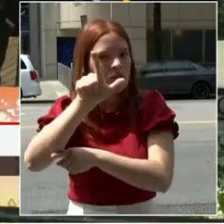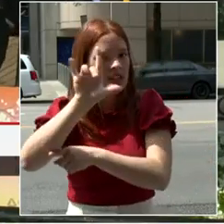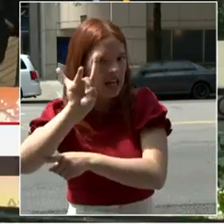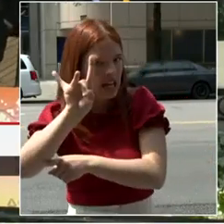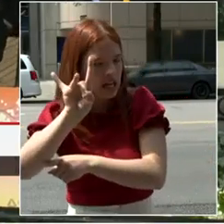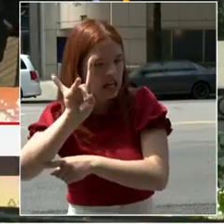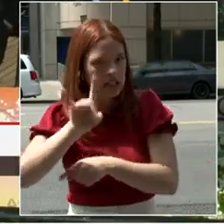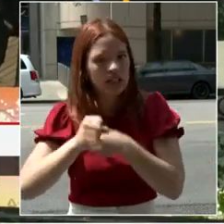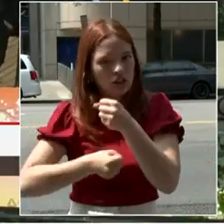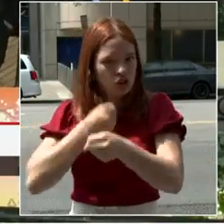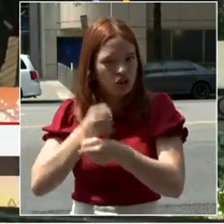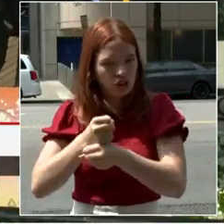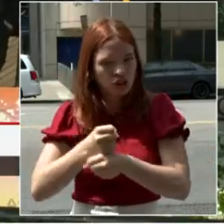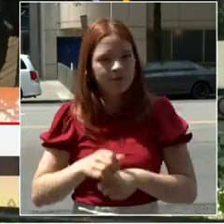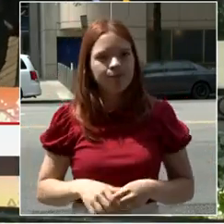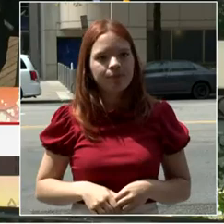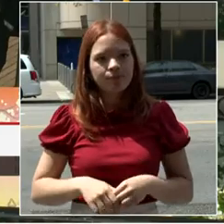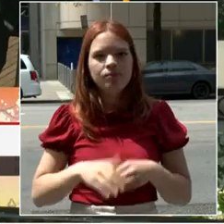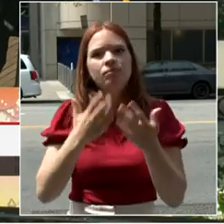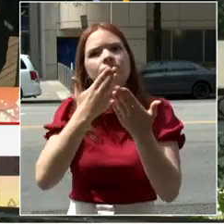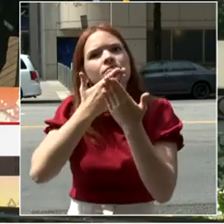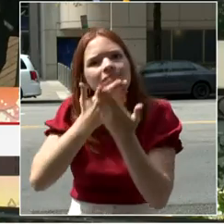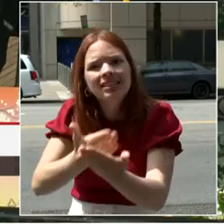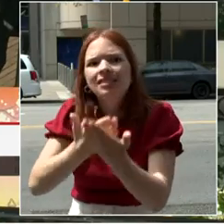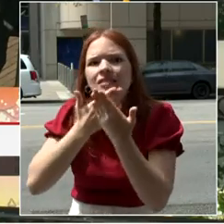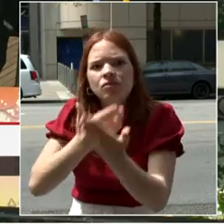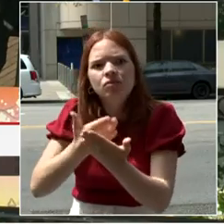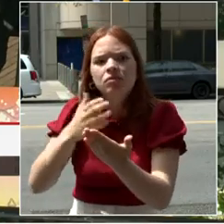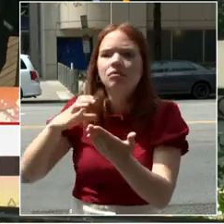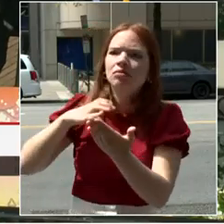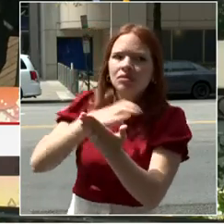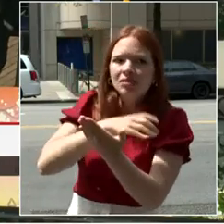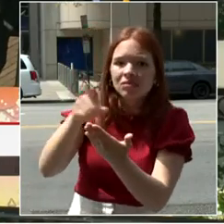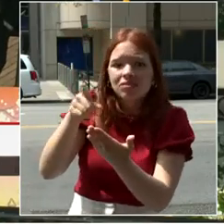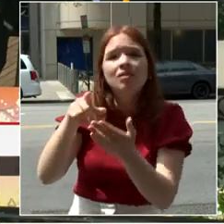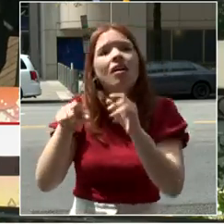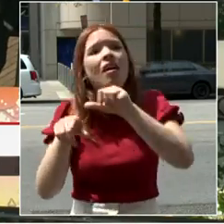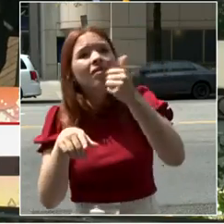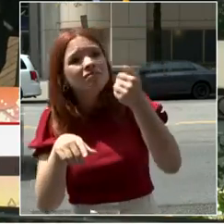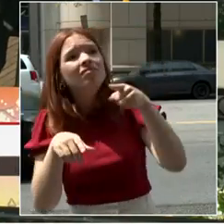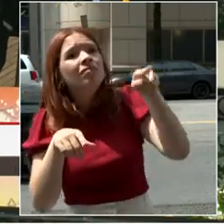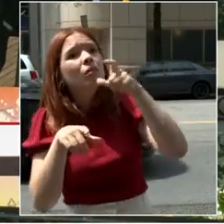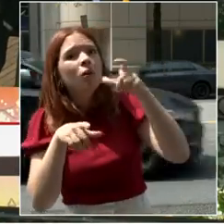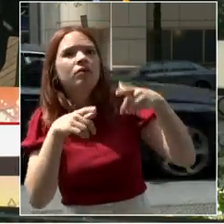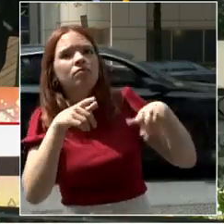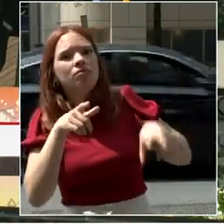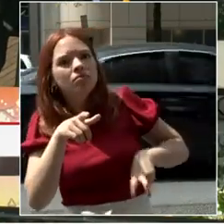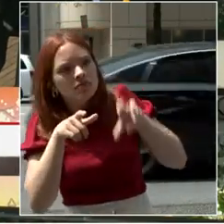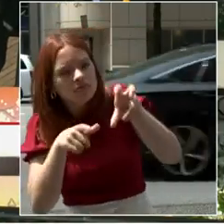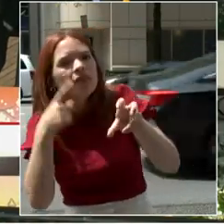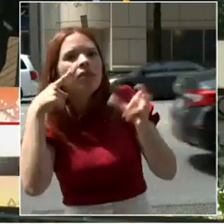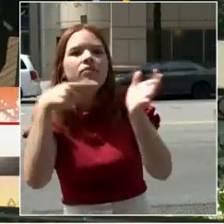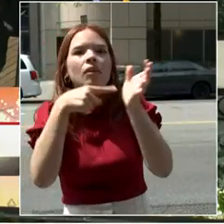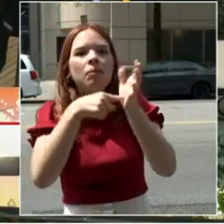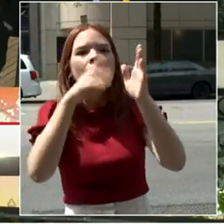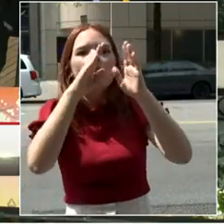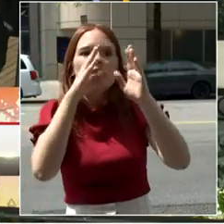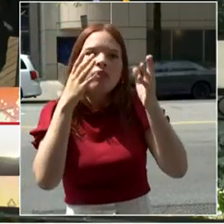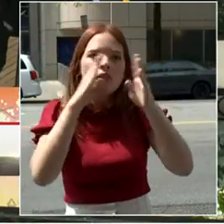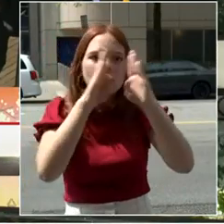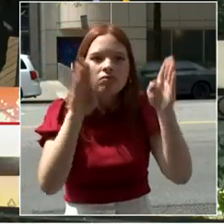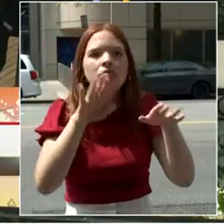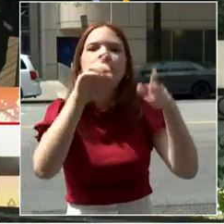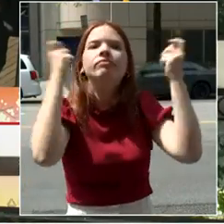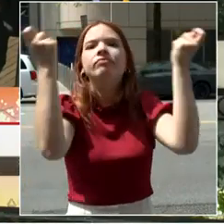investments like the Festival Fund, which is going to allow us to support our partners who are bringing people,